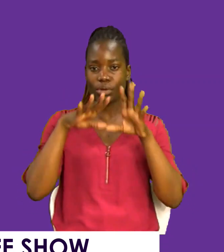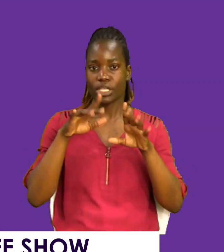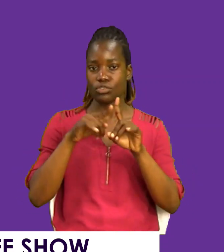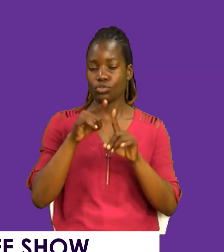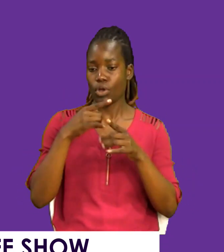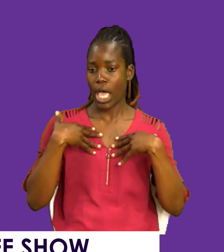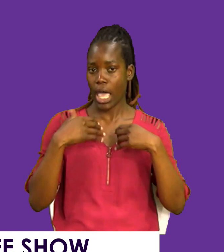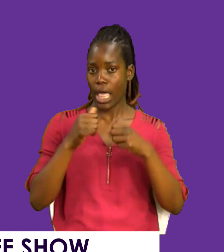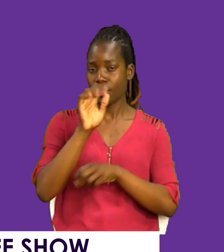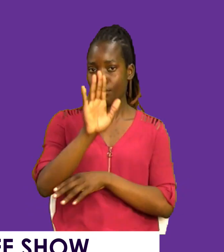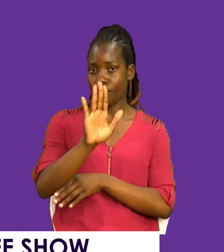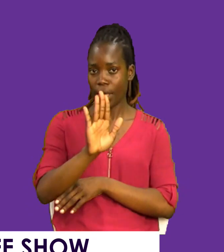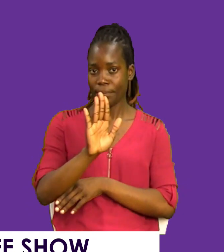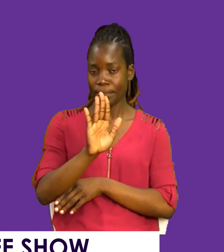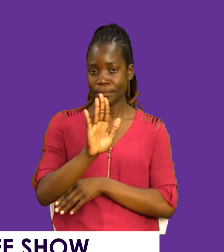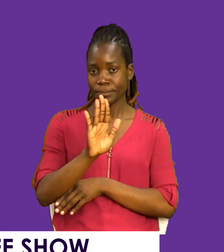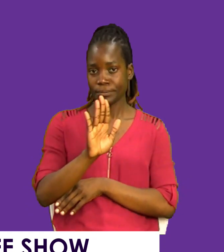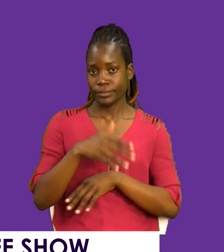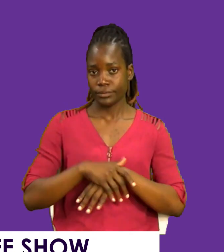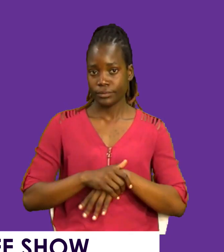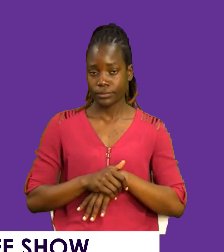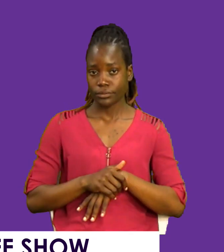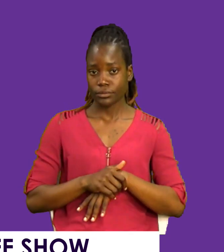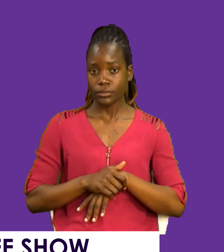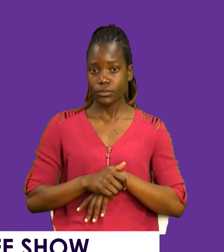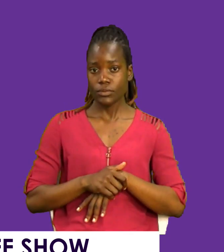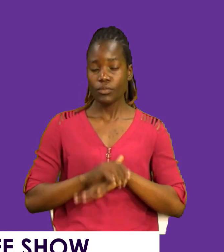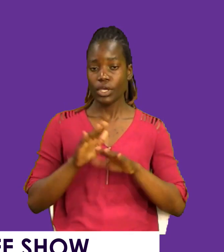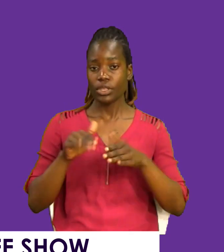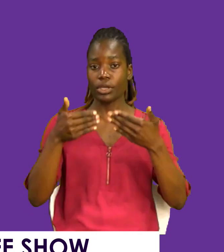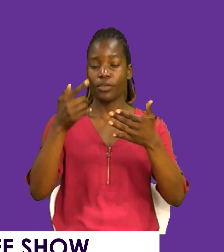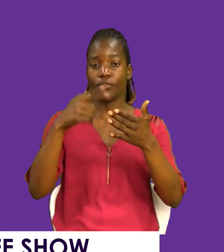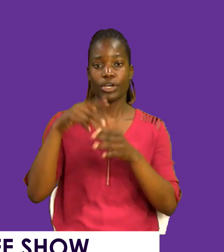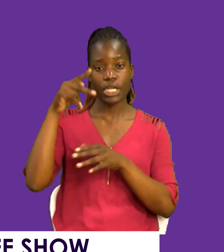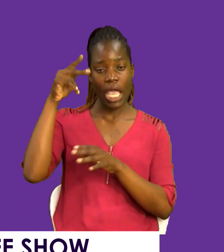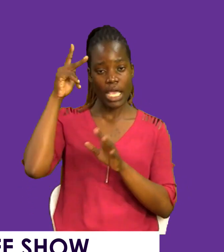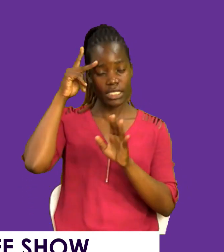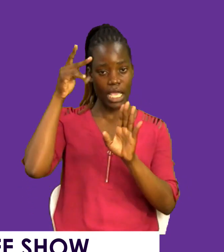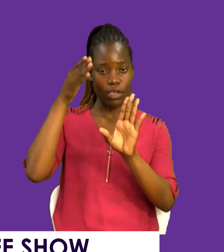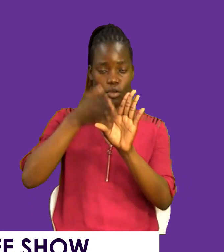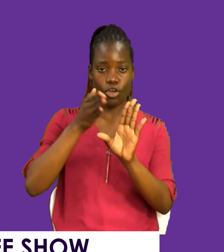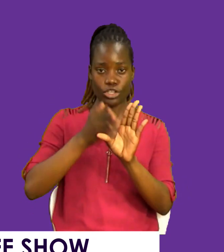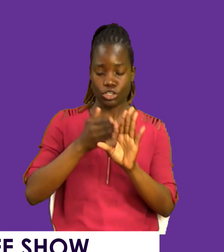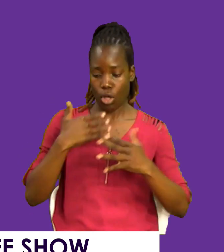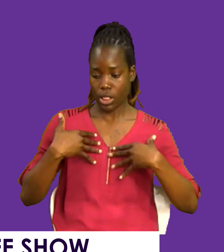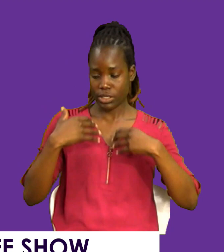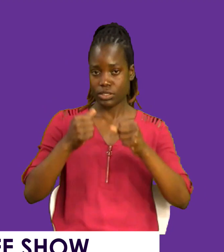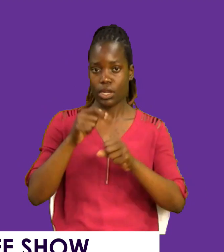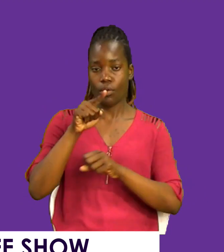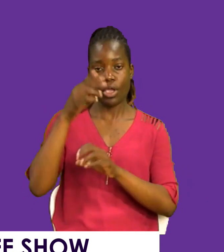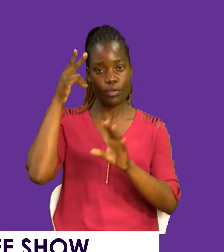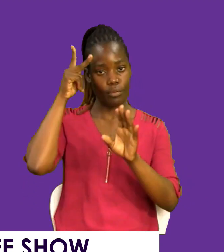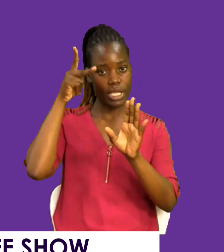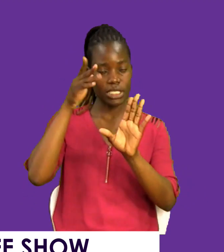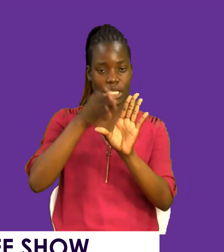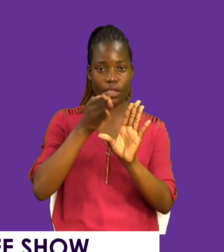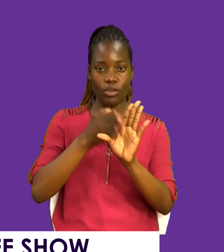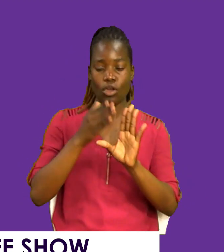to your health of body, soul, and mind. They will release psychological strength. You will be psychologically